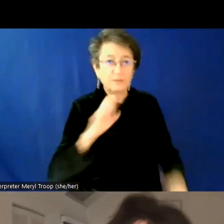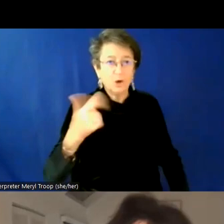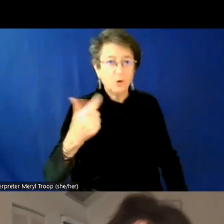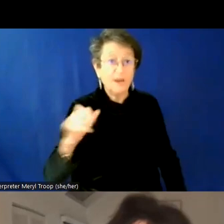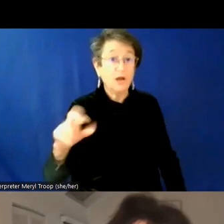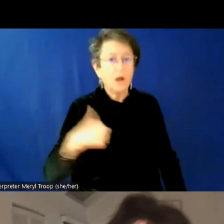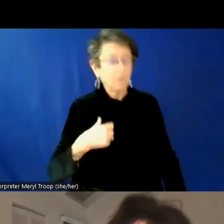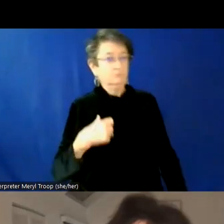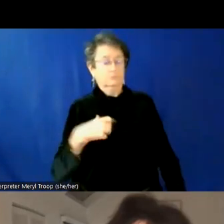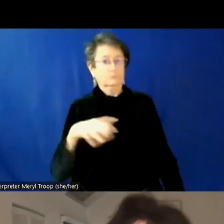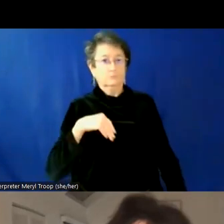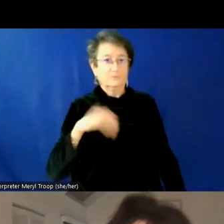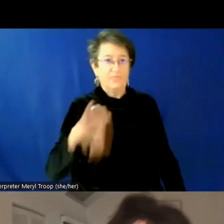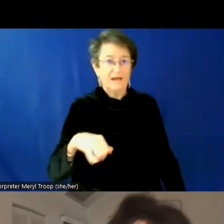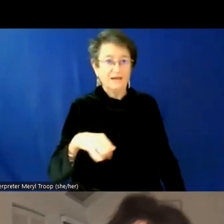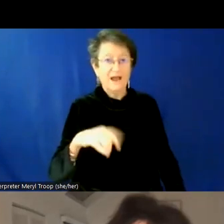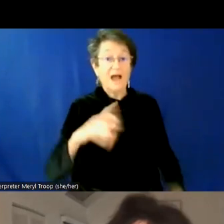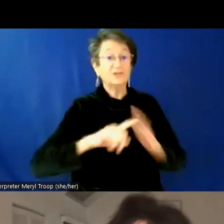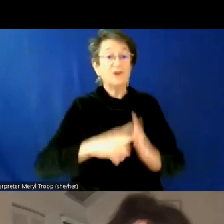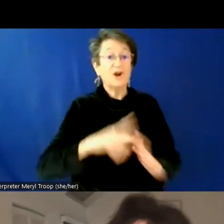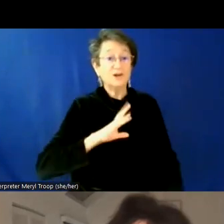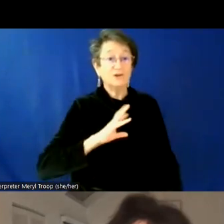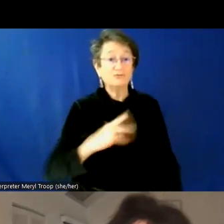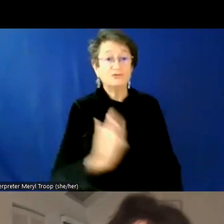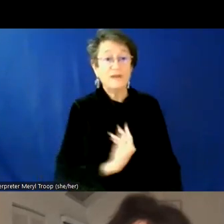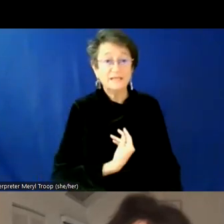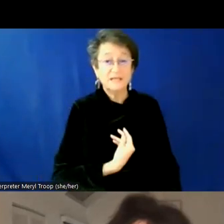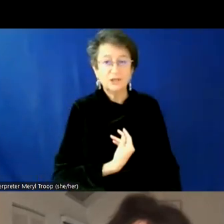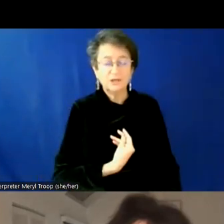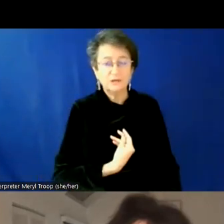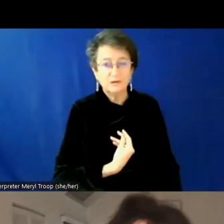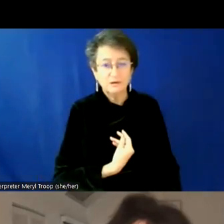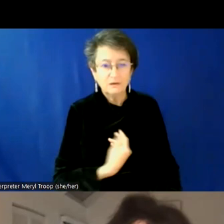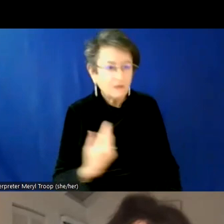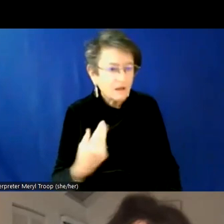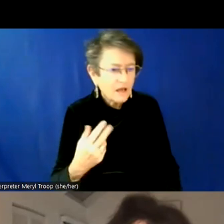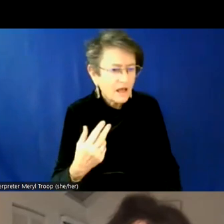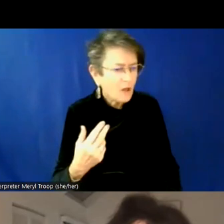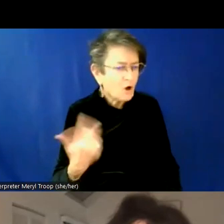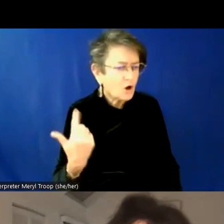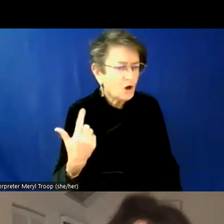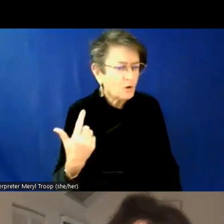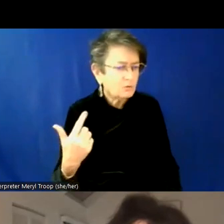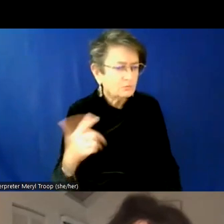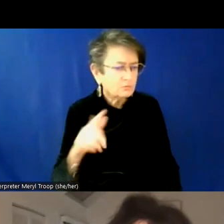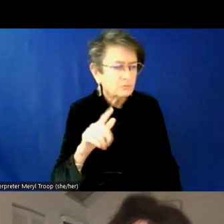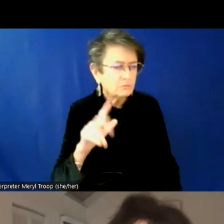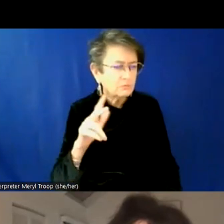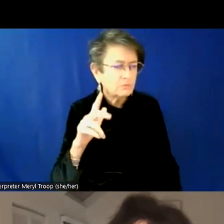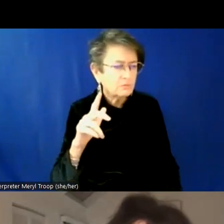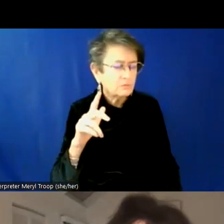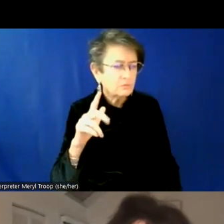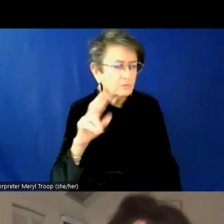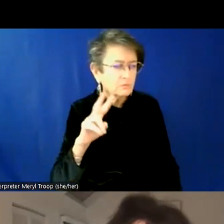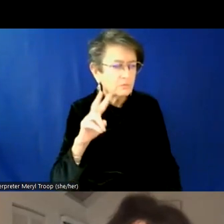when I, I started transitioning, um, you know, 10 or 15 years ago at this point, uh, as, a teenager in rural